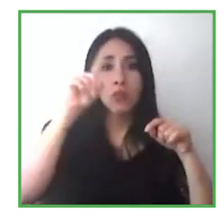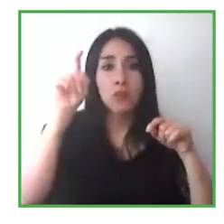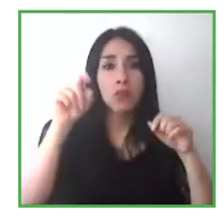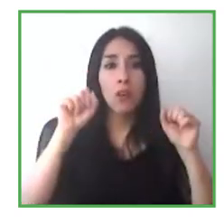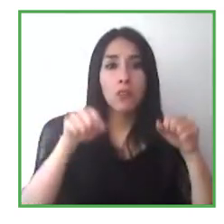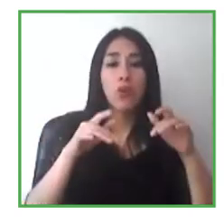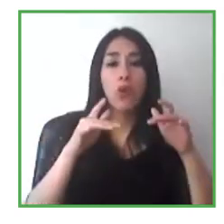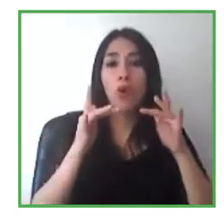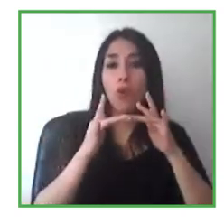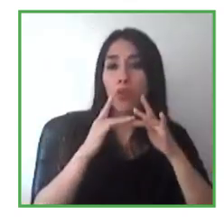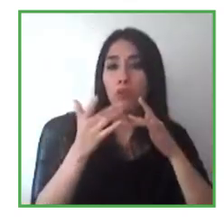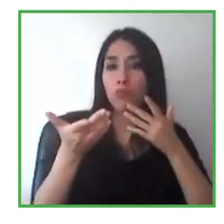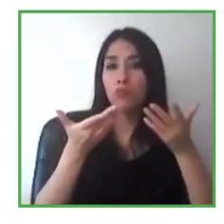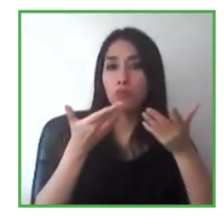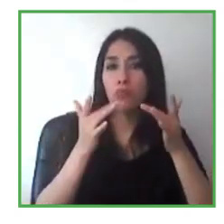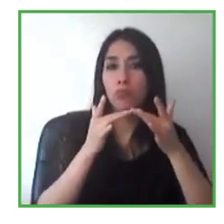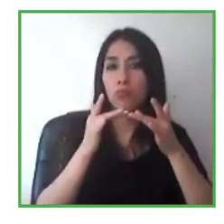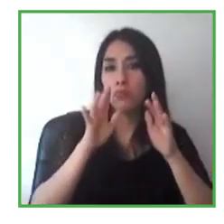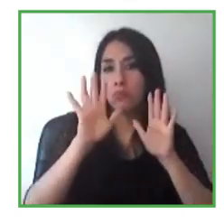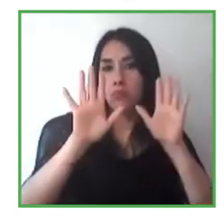all the great work you're doing. Thank you.